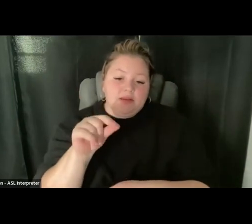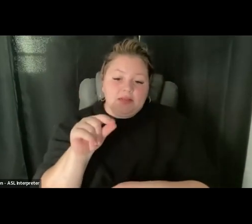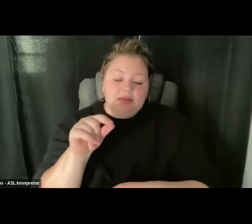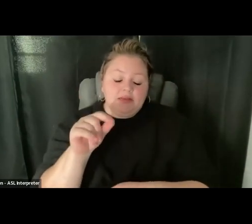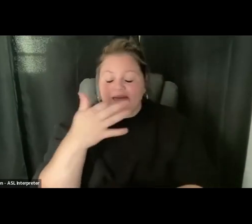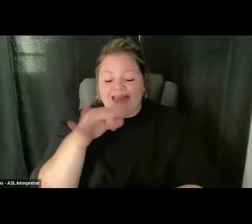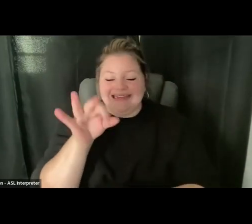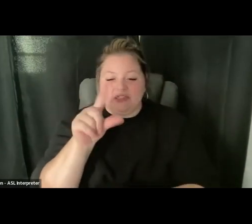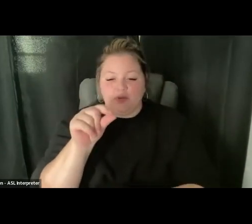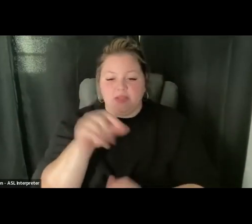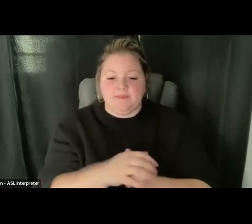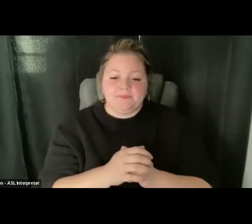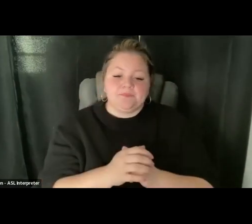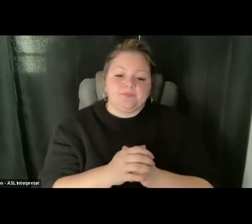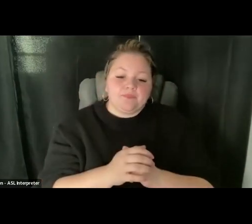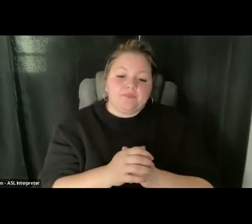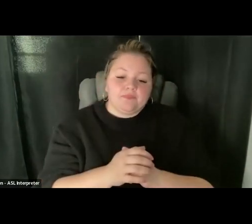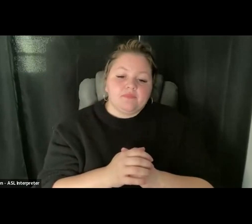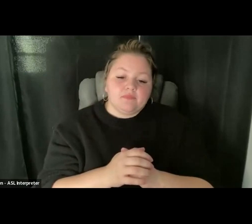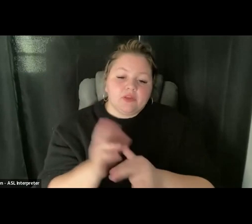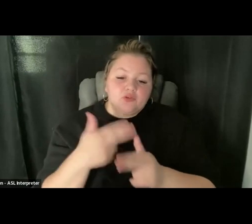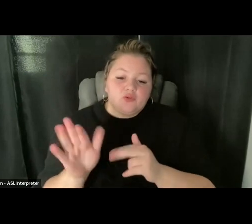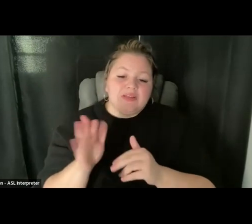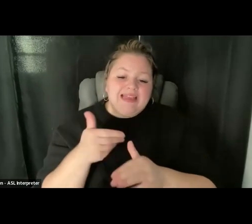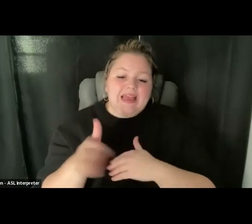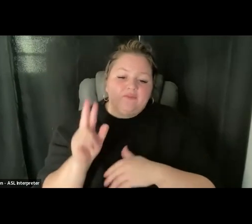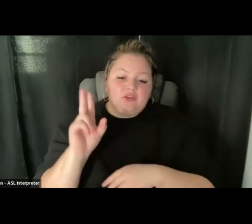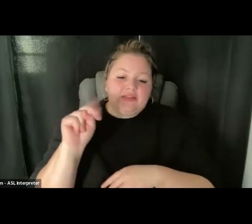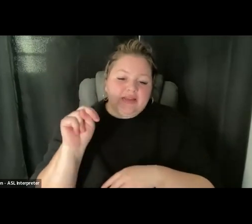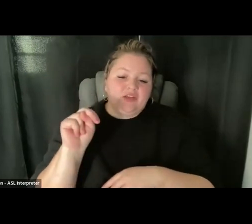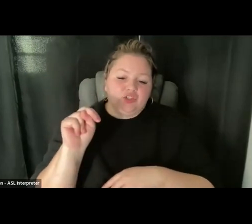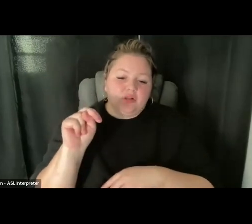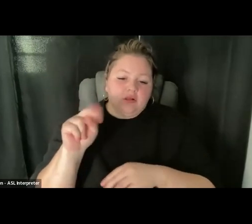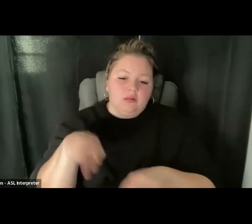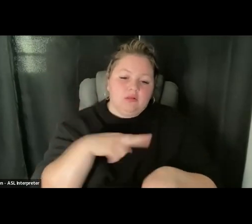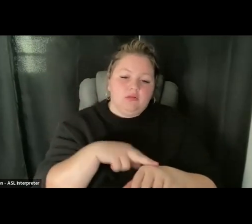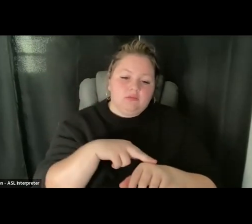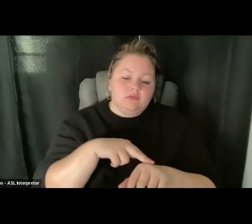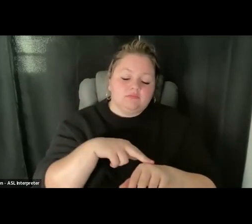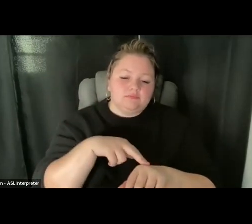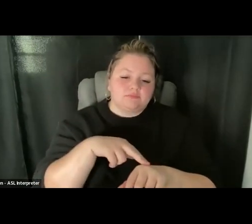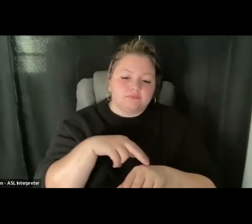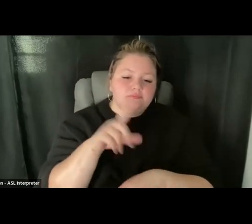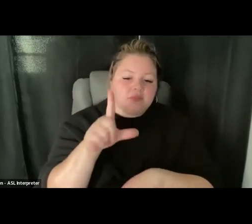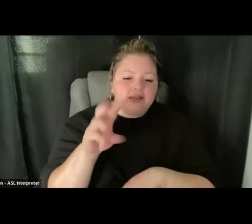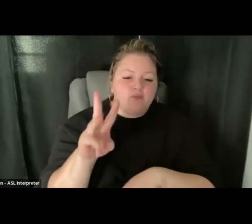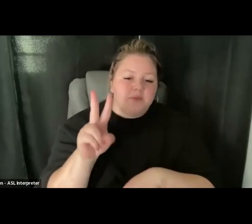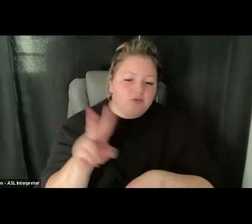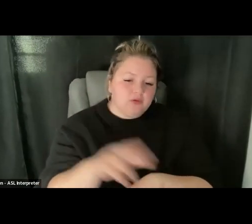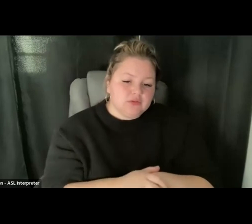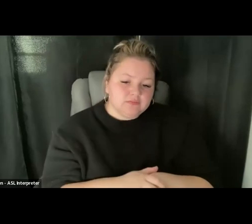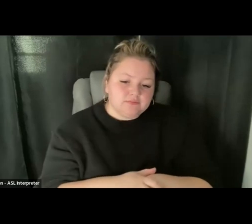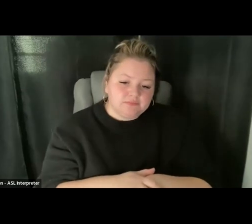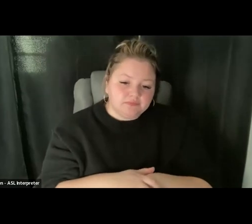shortly after the founding of the National League of Women Voters. The State League is the organizing body for our